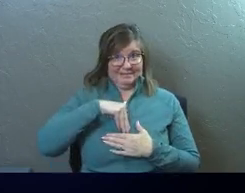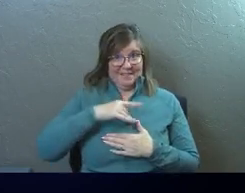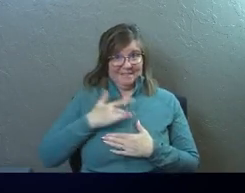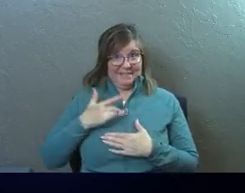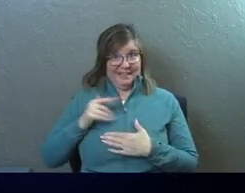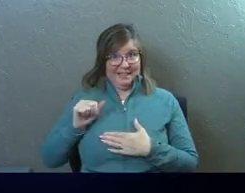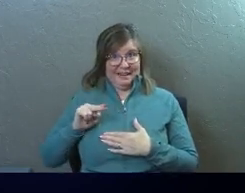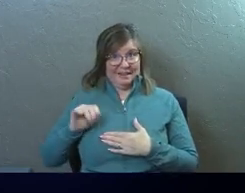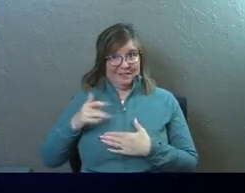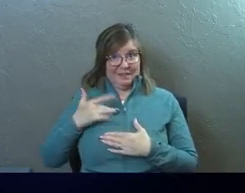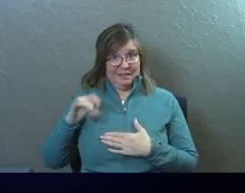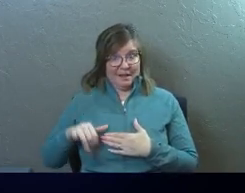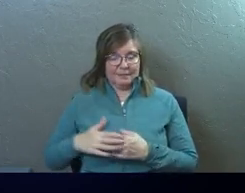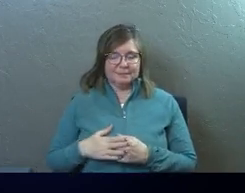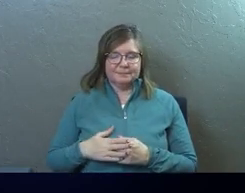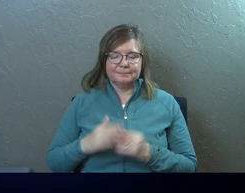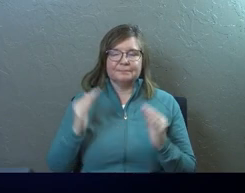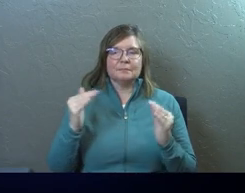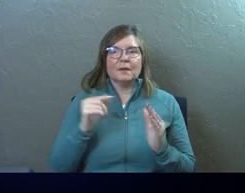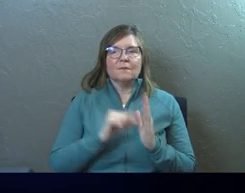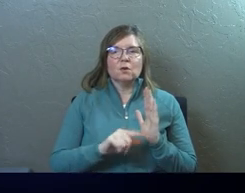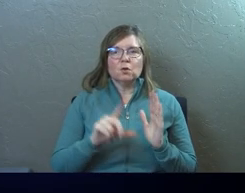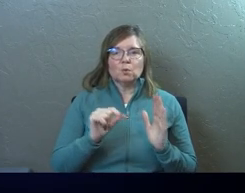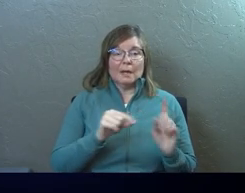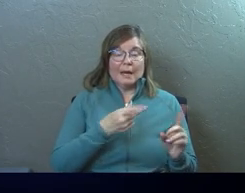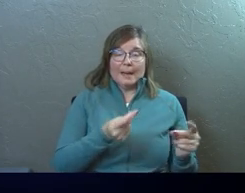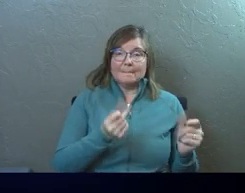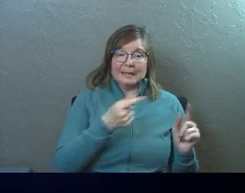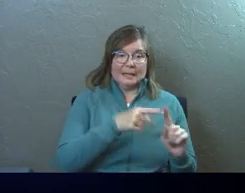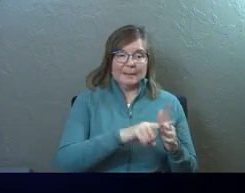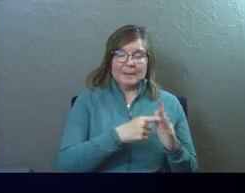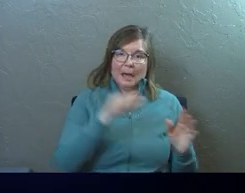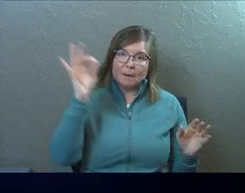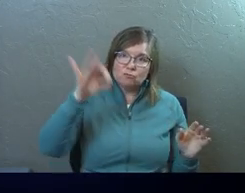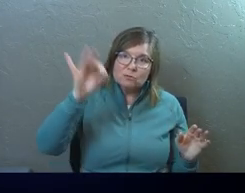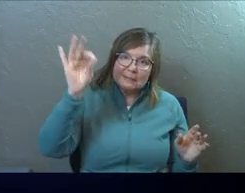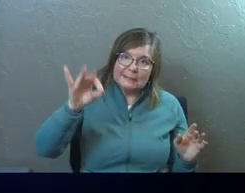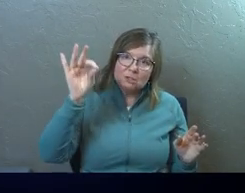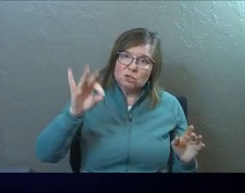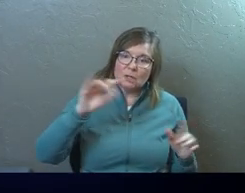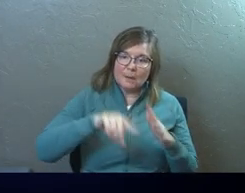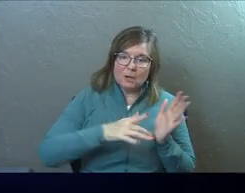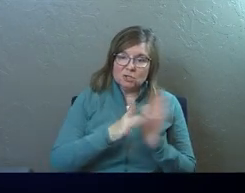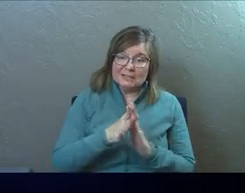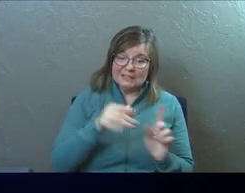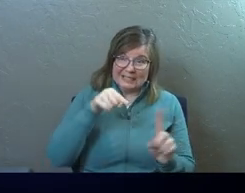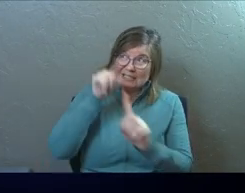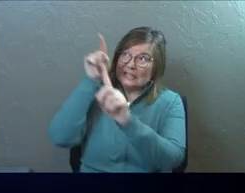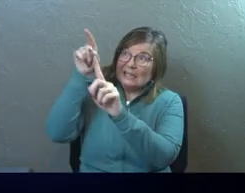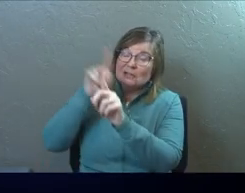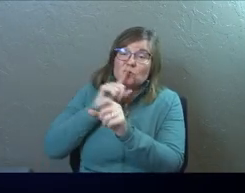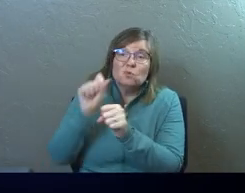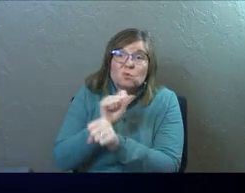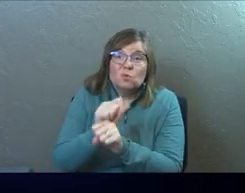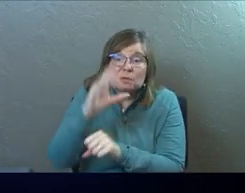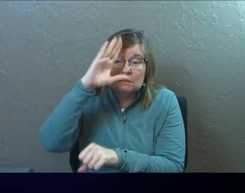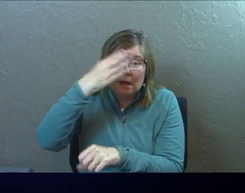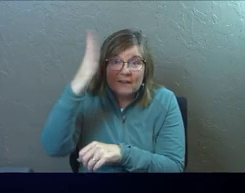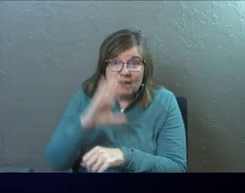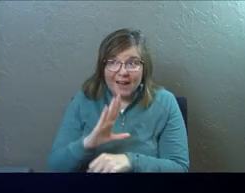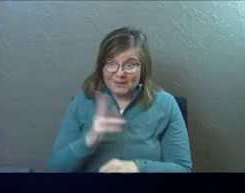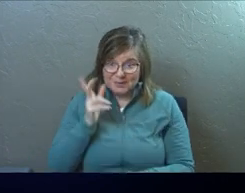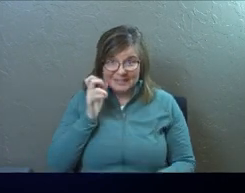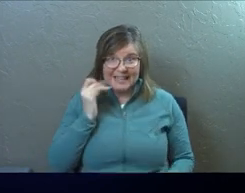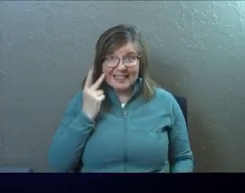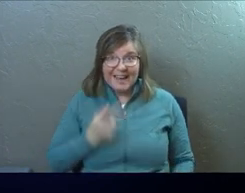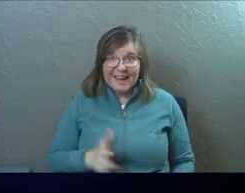Verse 20, immediately Saul began preaching about Jesus in the synagogue, saying, He is indeed the Son of God. You hear